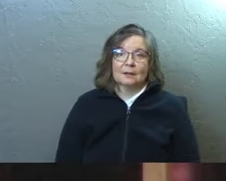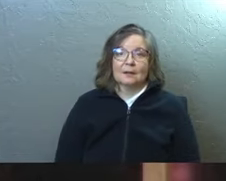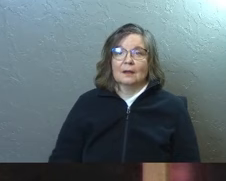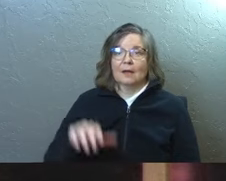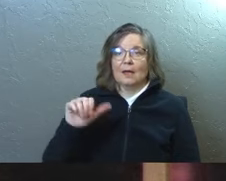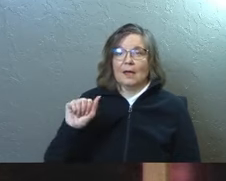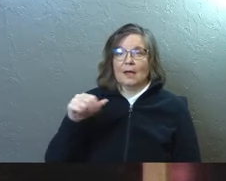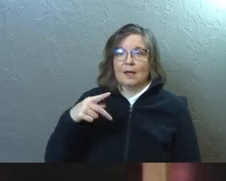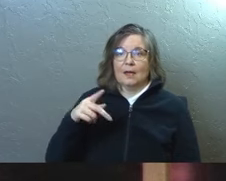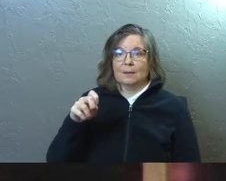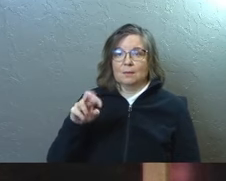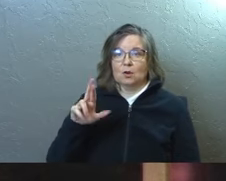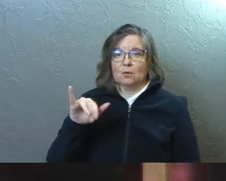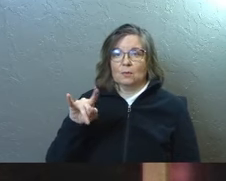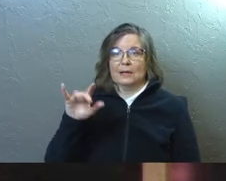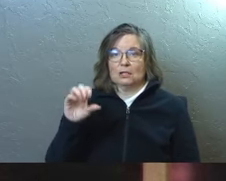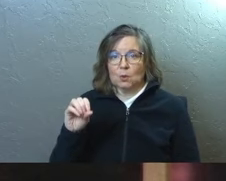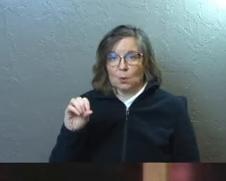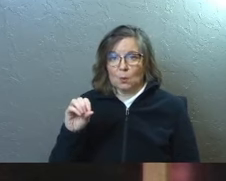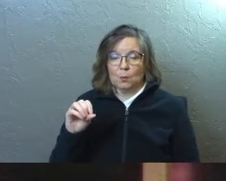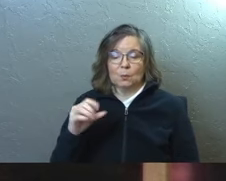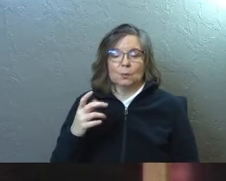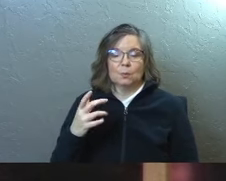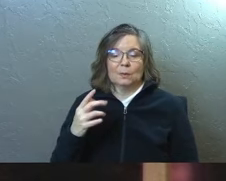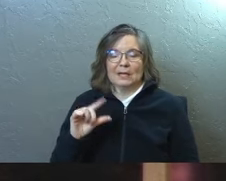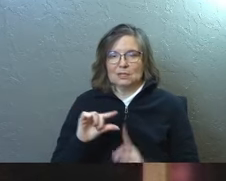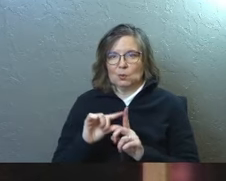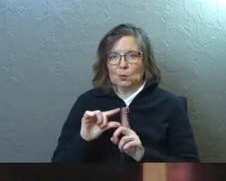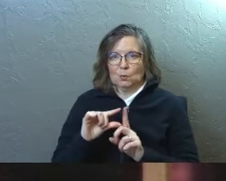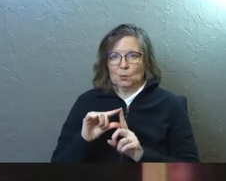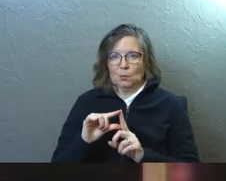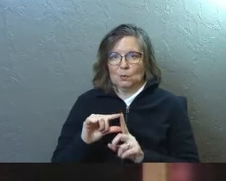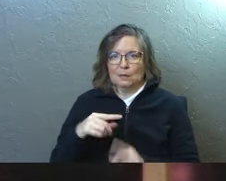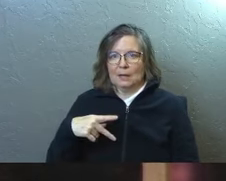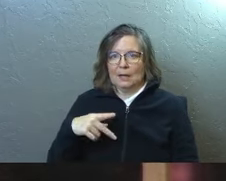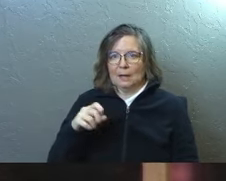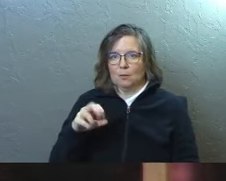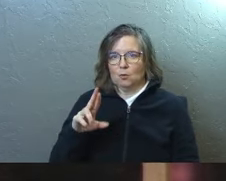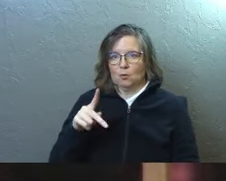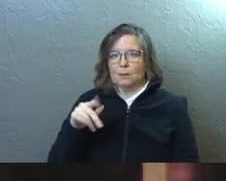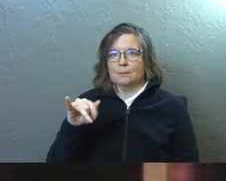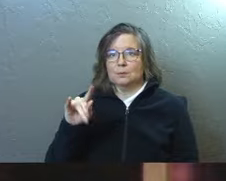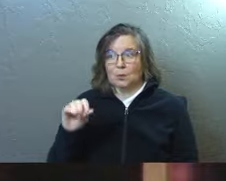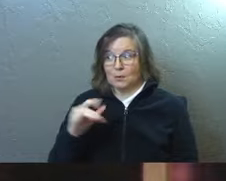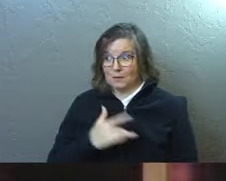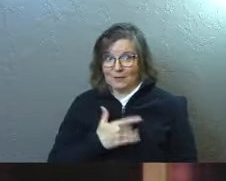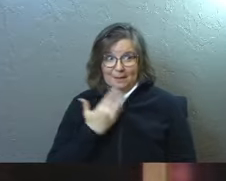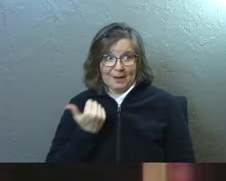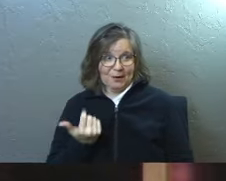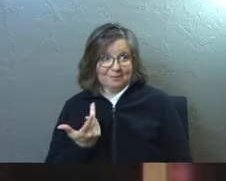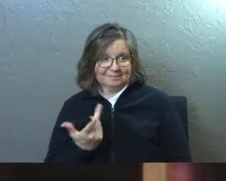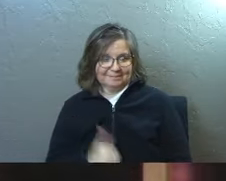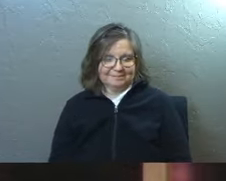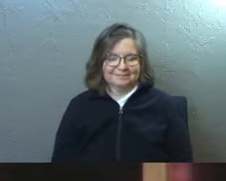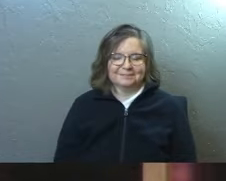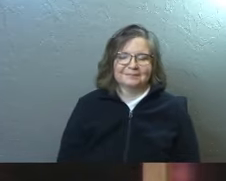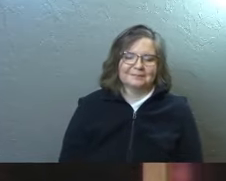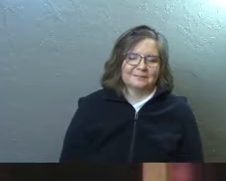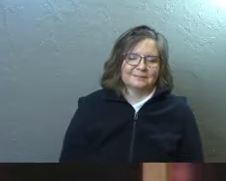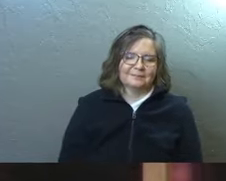Aperypto is the word. Aperypto. You feel better? It's aperypto.